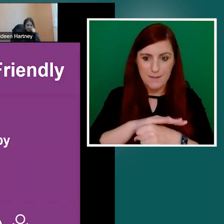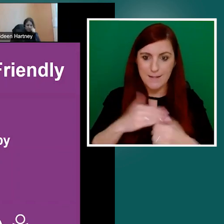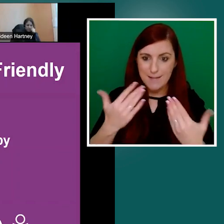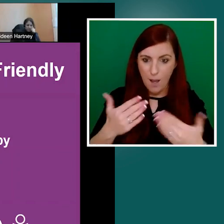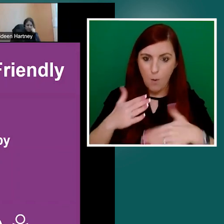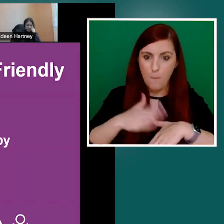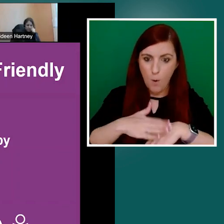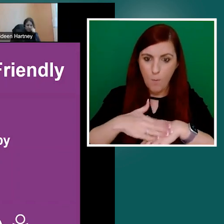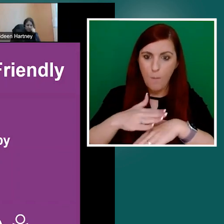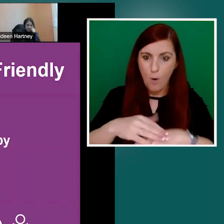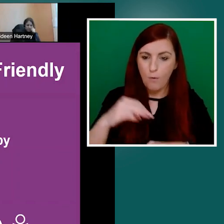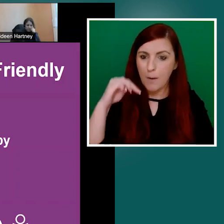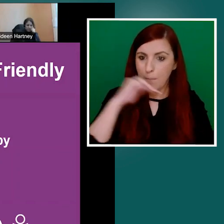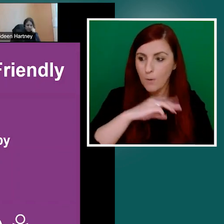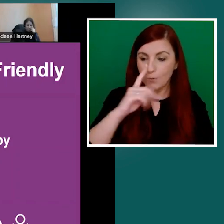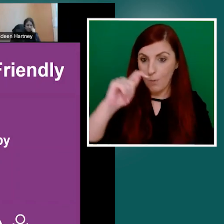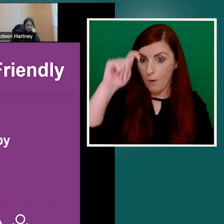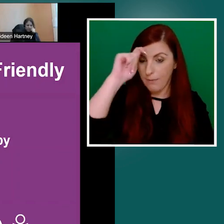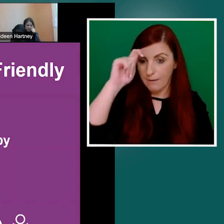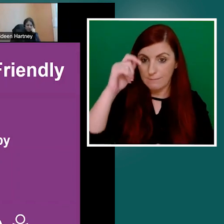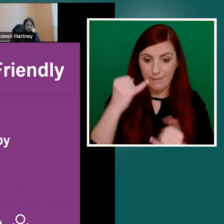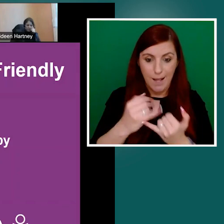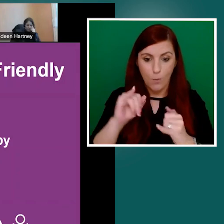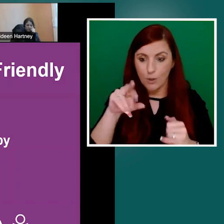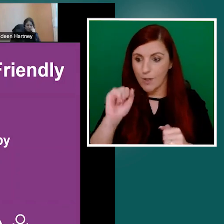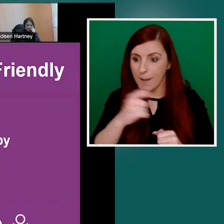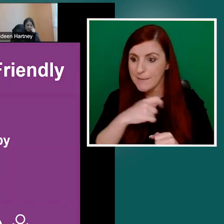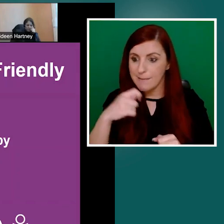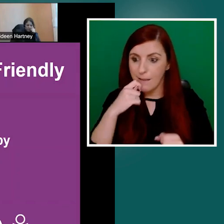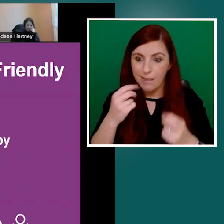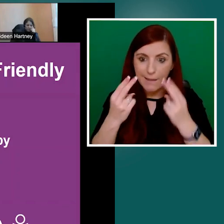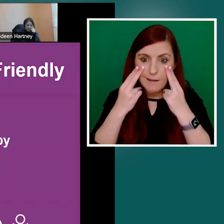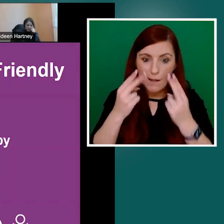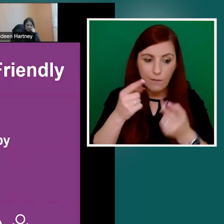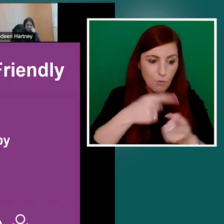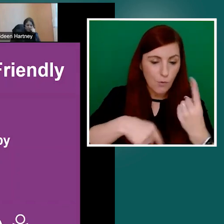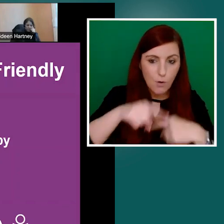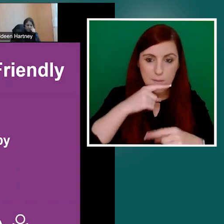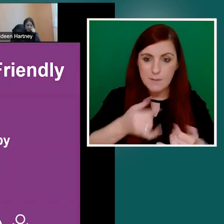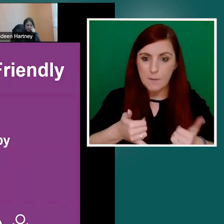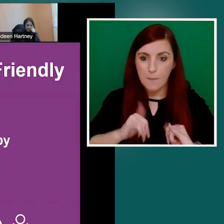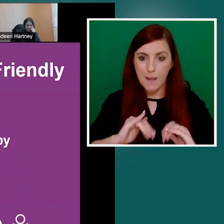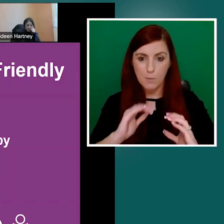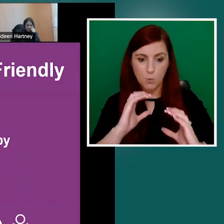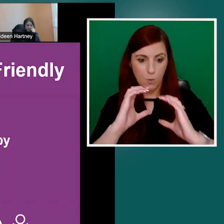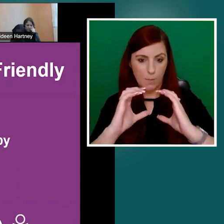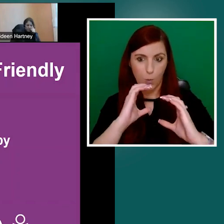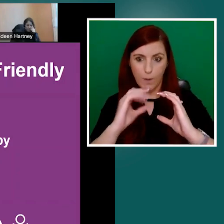us to be able to communicate through multiple channels, that kind of what we know kind of in terms of omnichannel